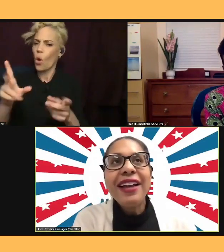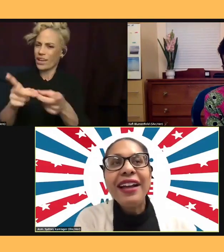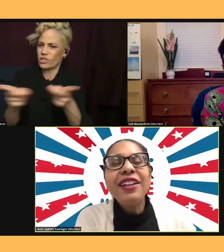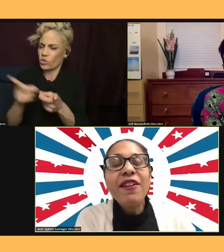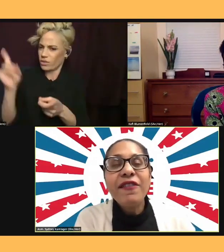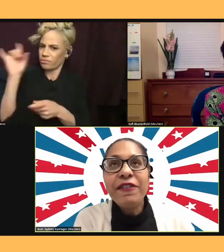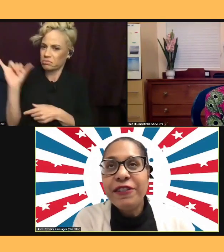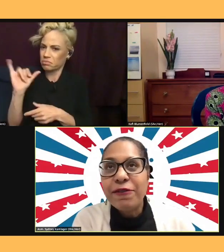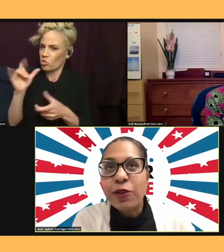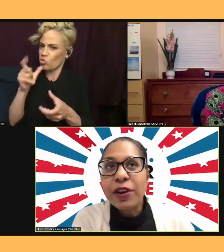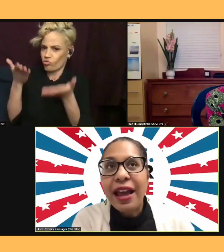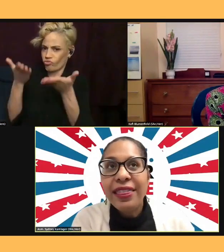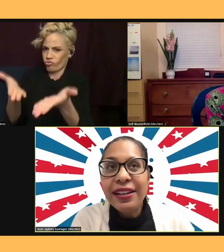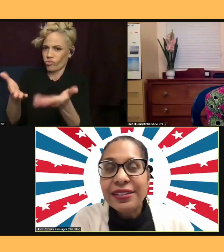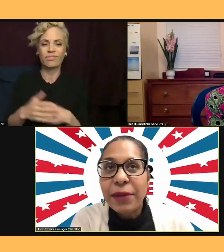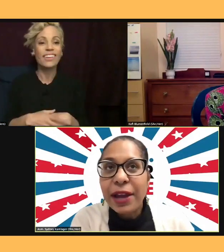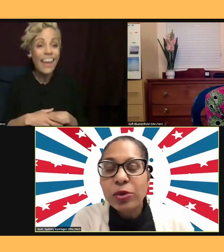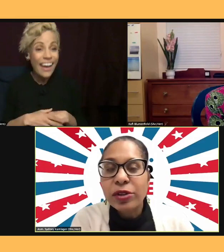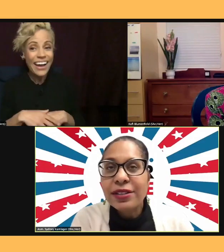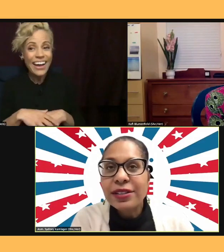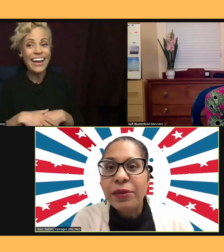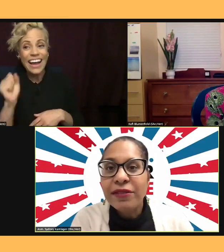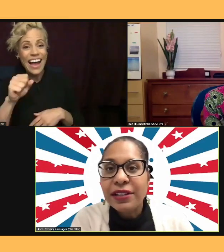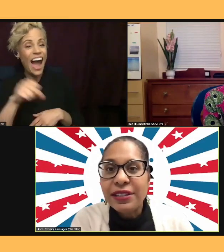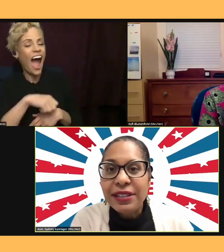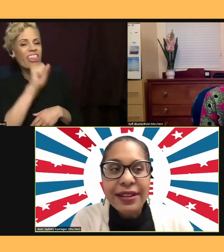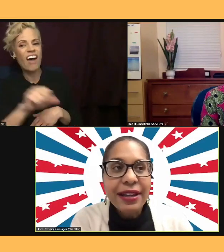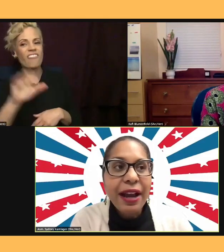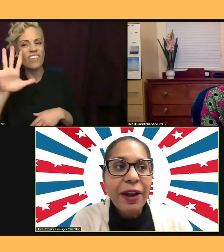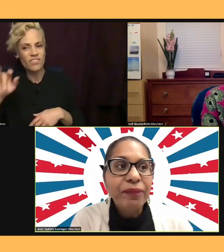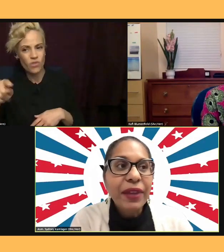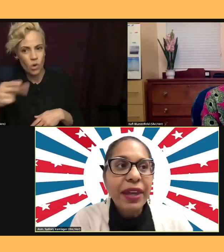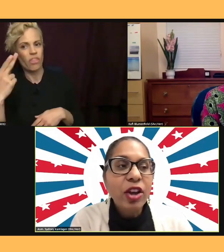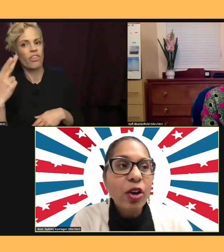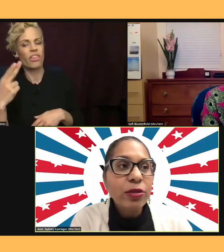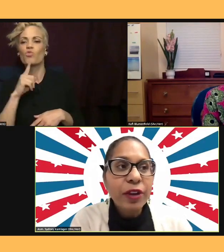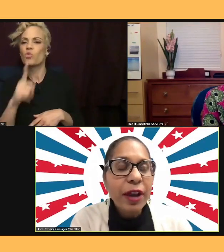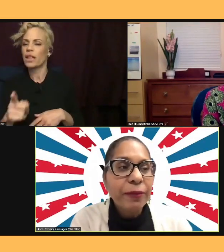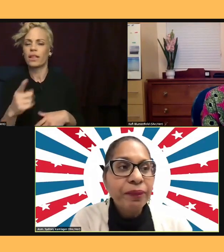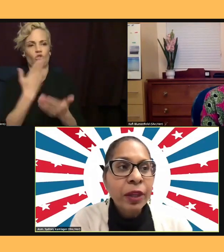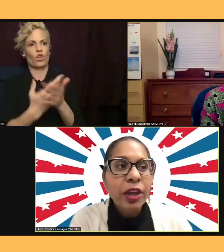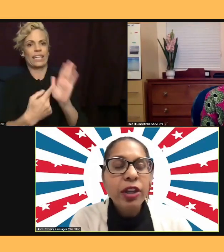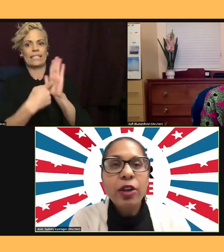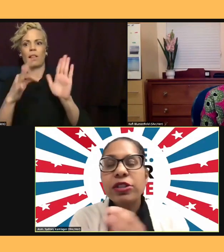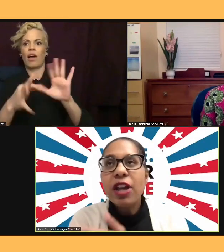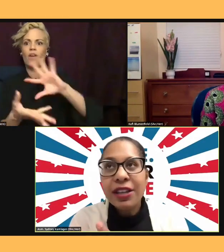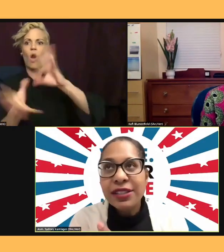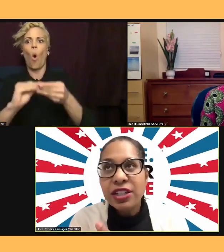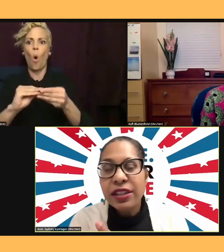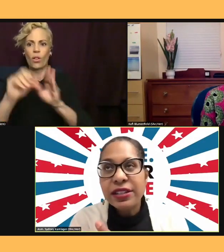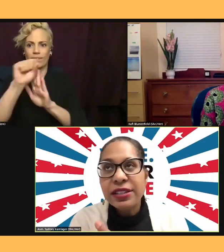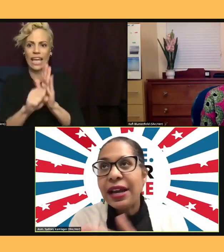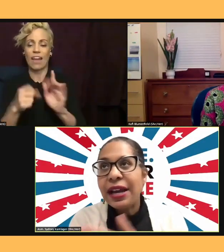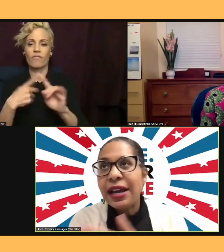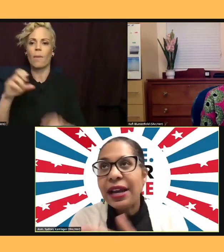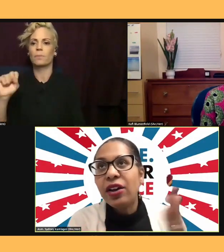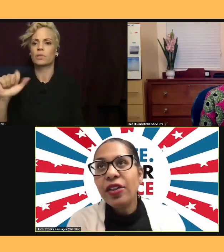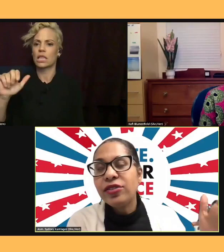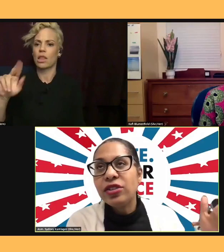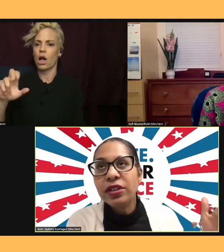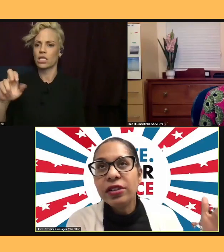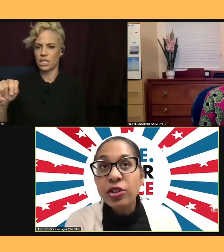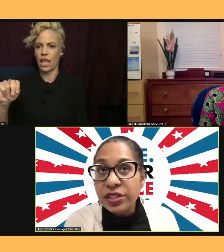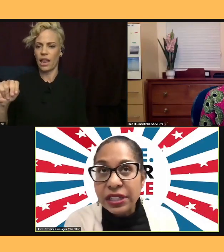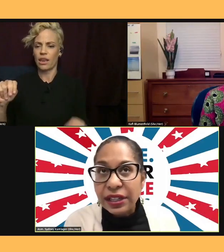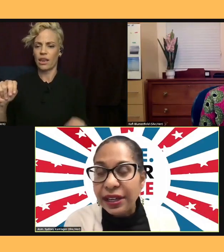54th. I think it's a microcosm of the state. It goes from, you know, Slauson to the south, to UCLA